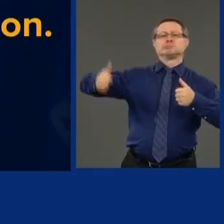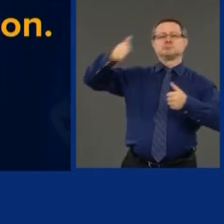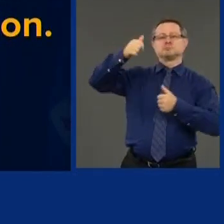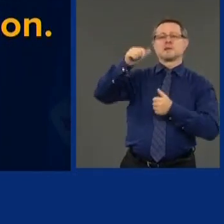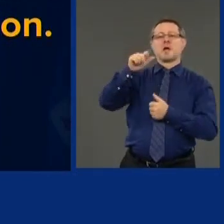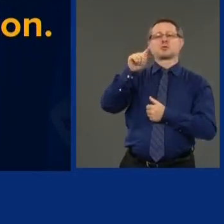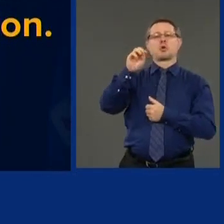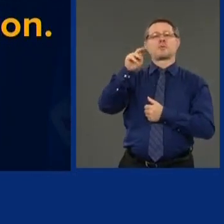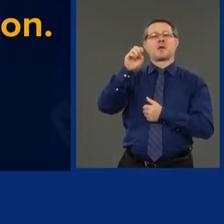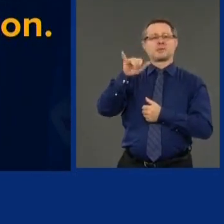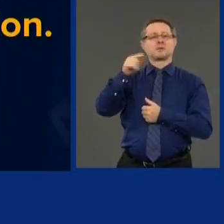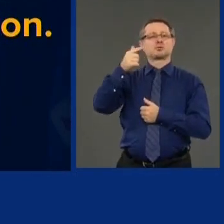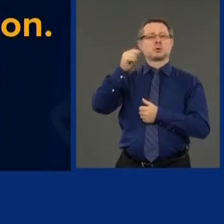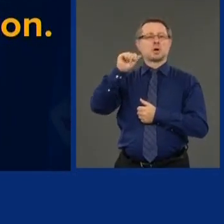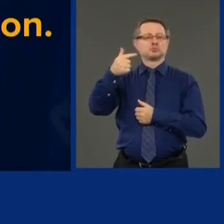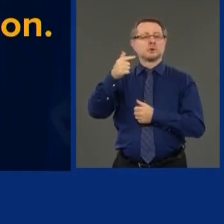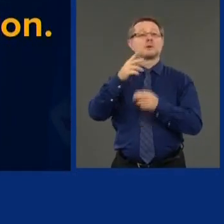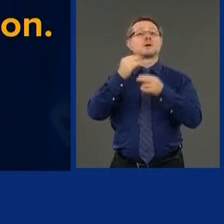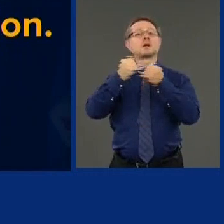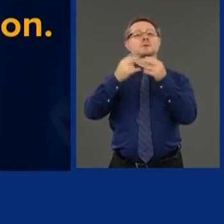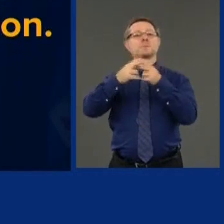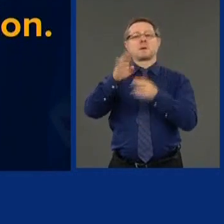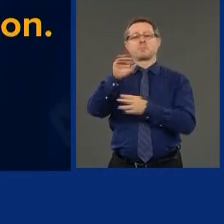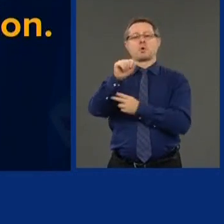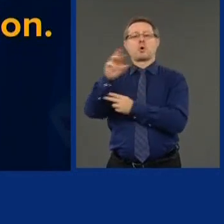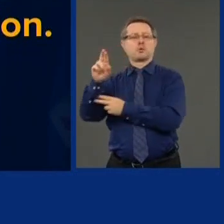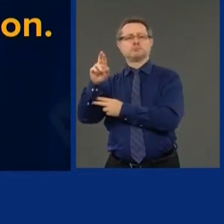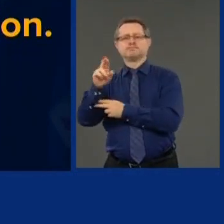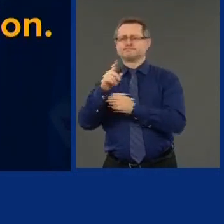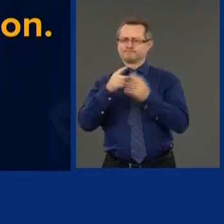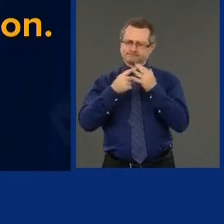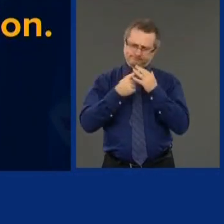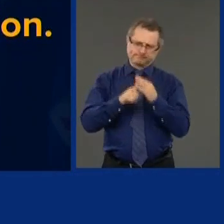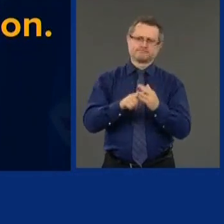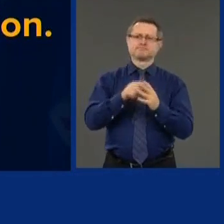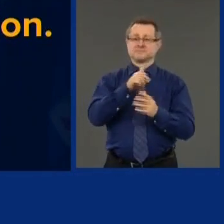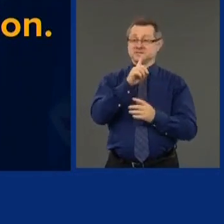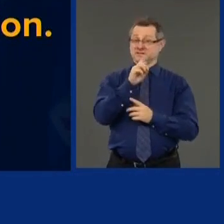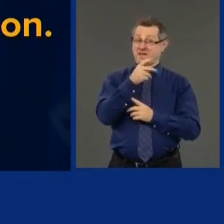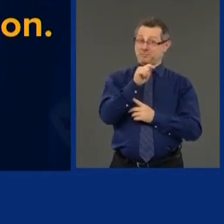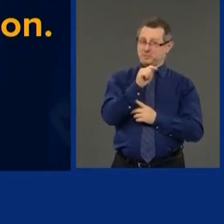relevant to the Department of Justice. That's why the name is Department of Justice.